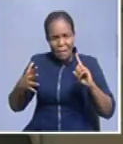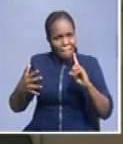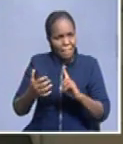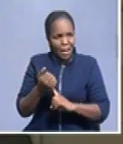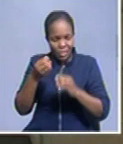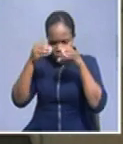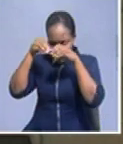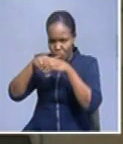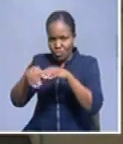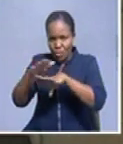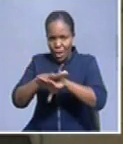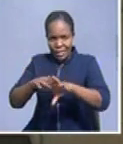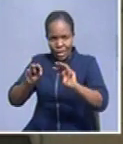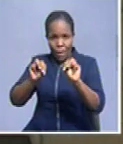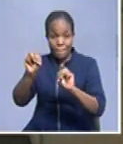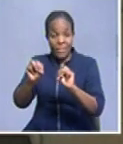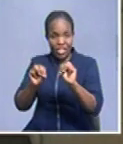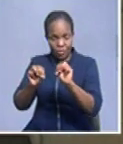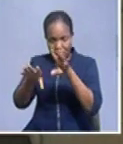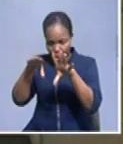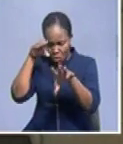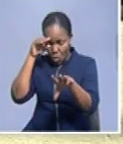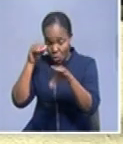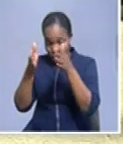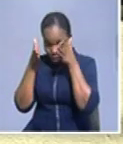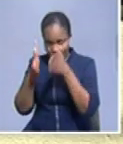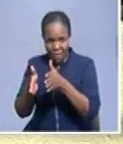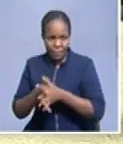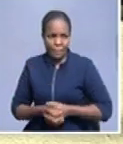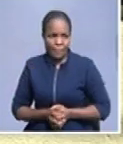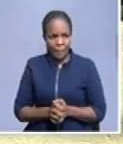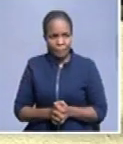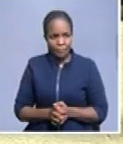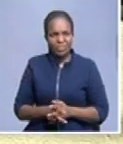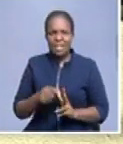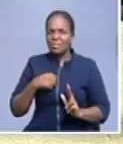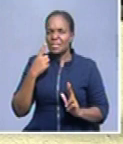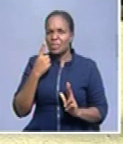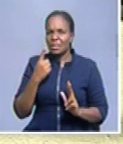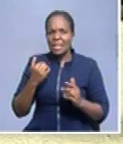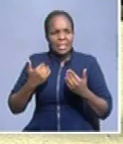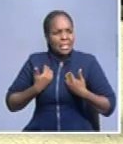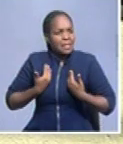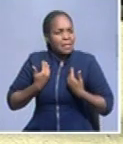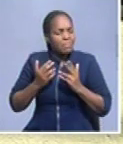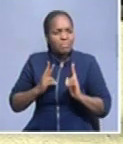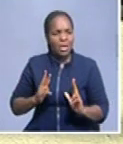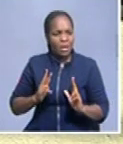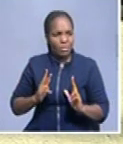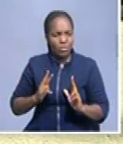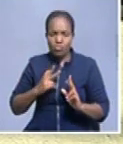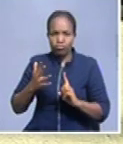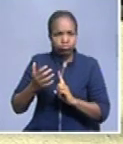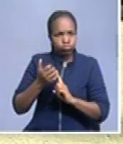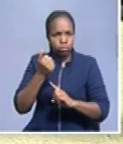area of management. I'm now doing an Honours in Business Management. I've seen young people, younger people than me, achieving